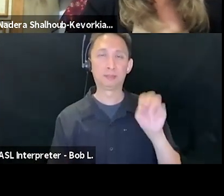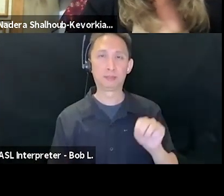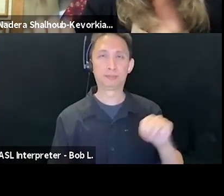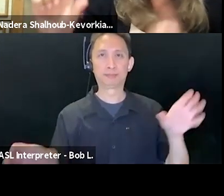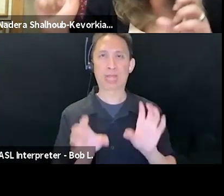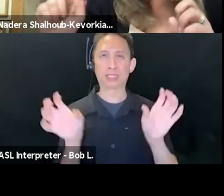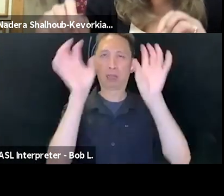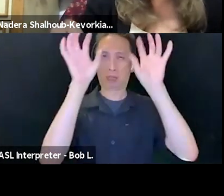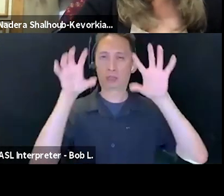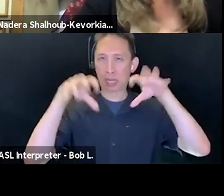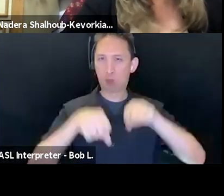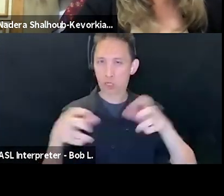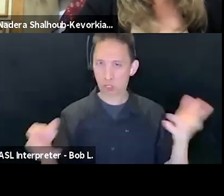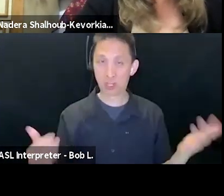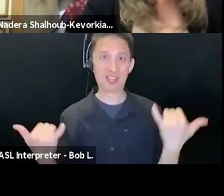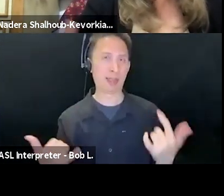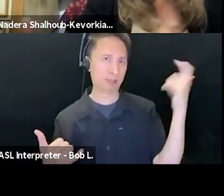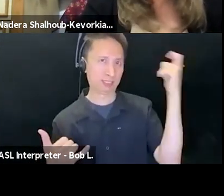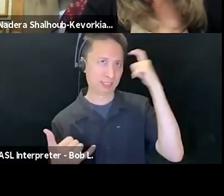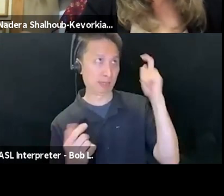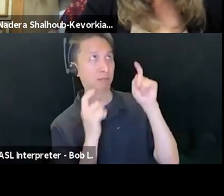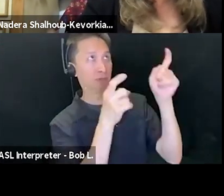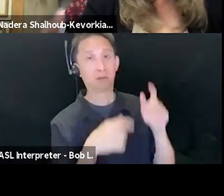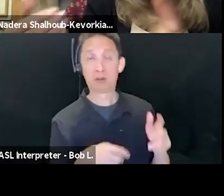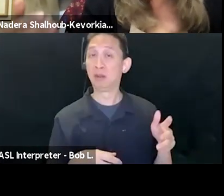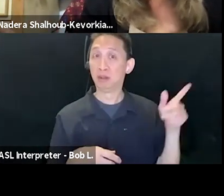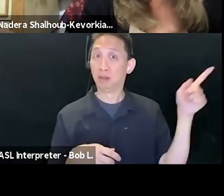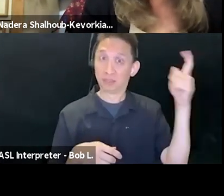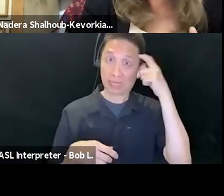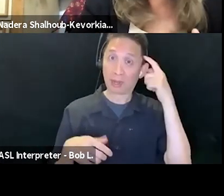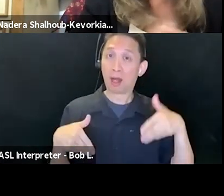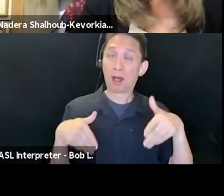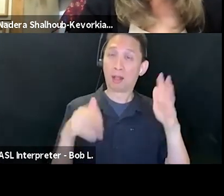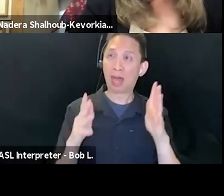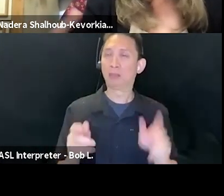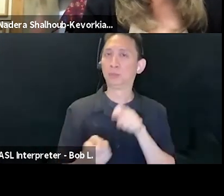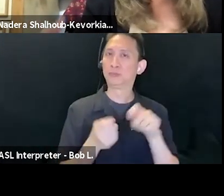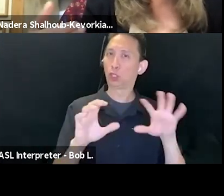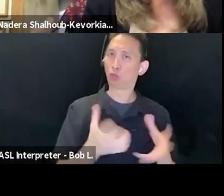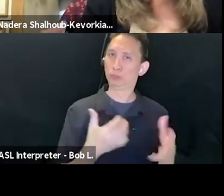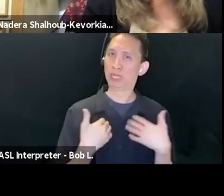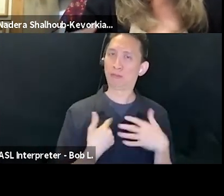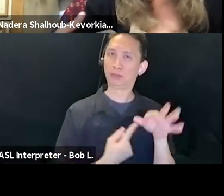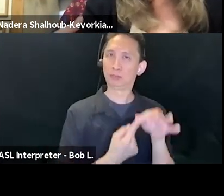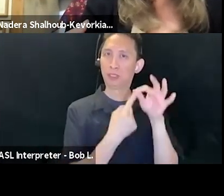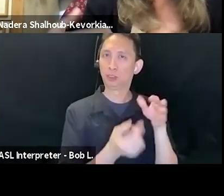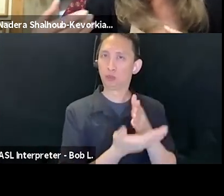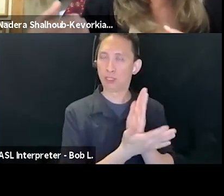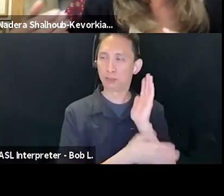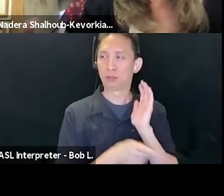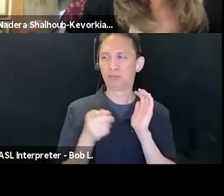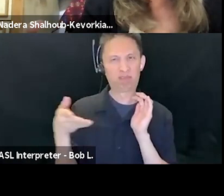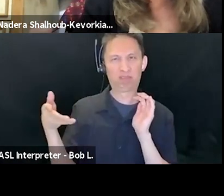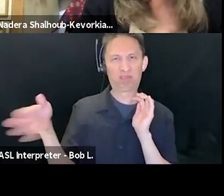all, it was the state that allowed certain entities to have sacred rights in here and use the language of the right